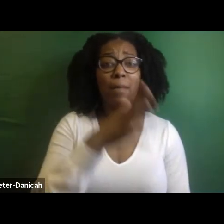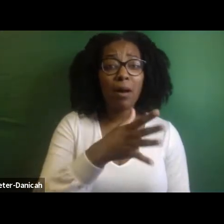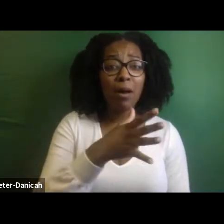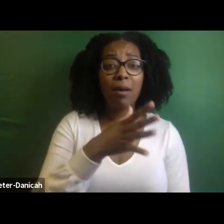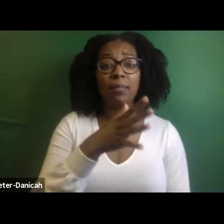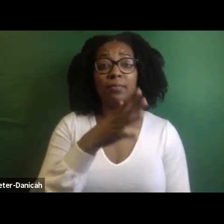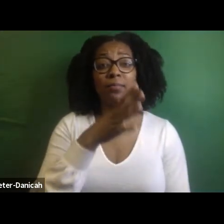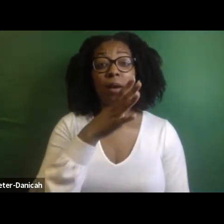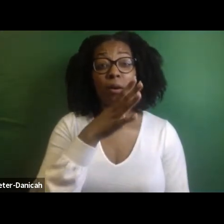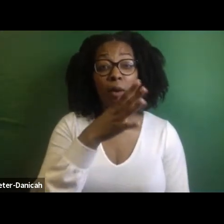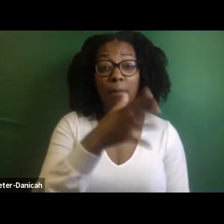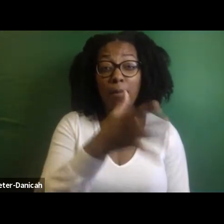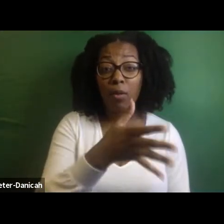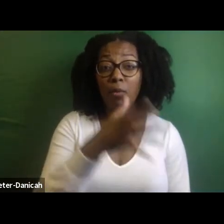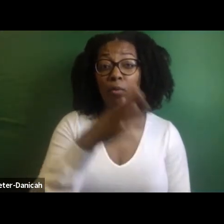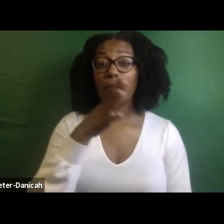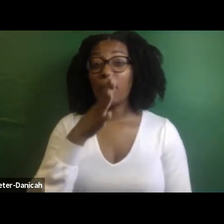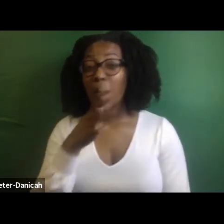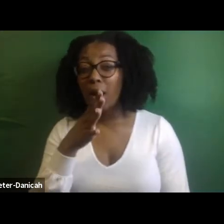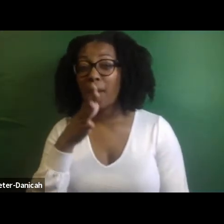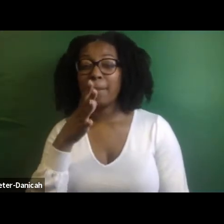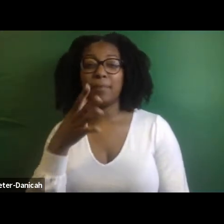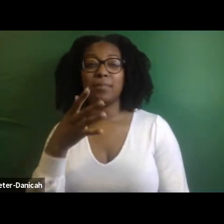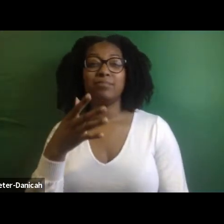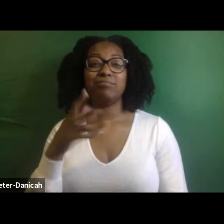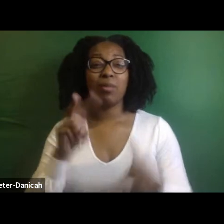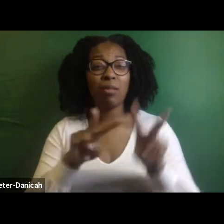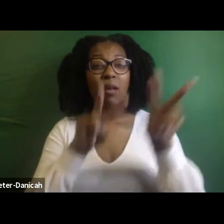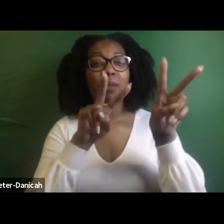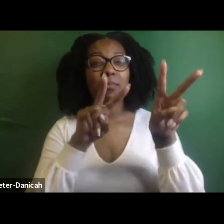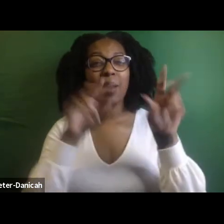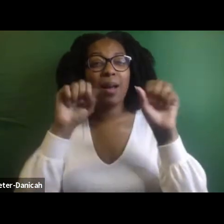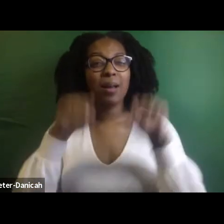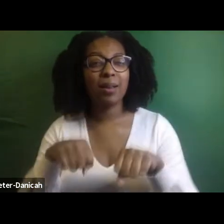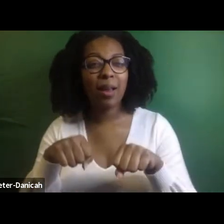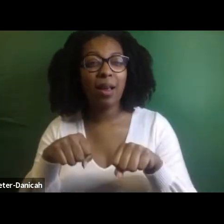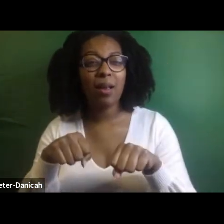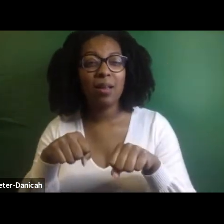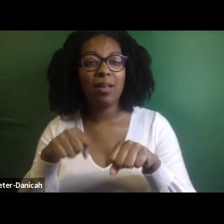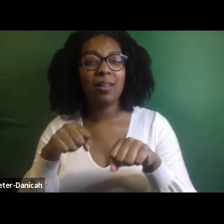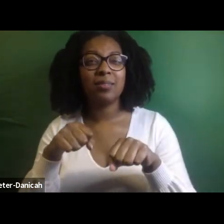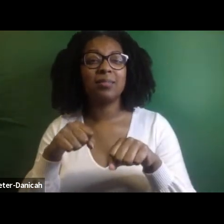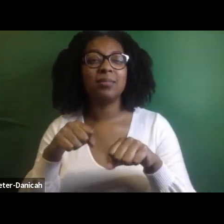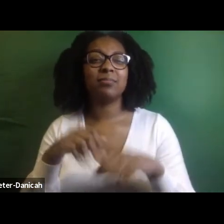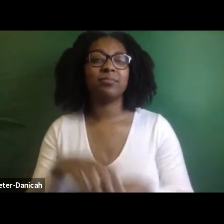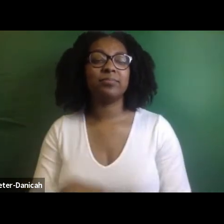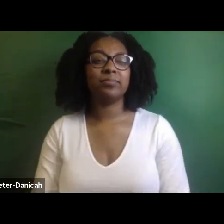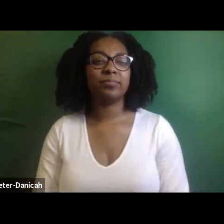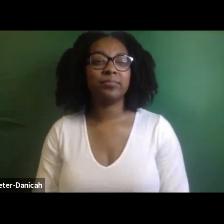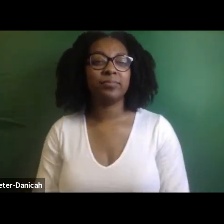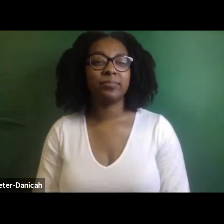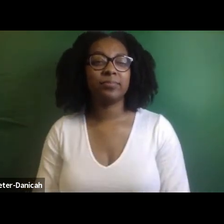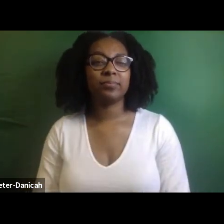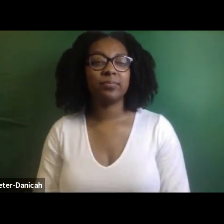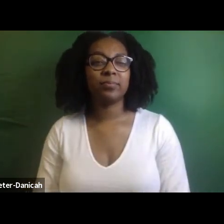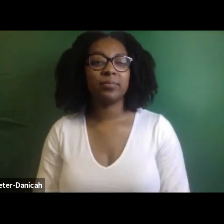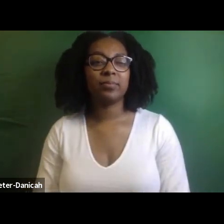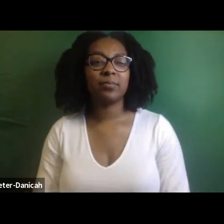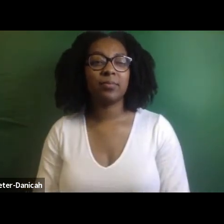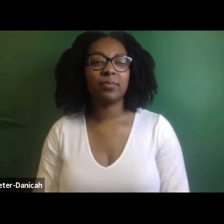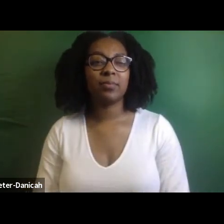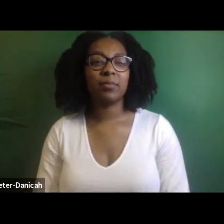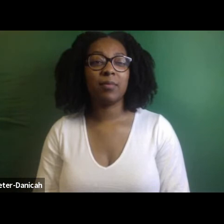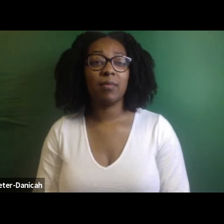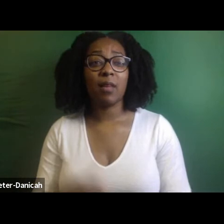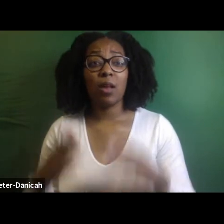grandmother, the models that I've had through that community activists who nurtured me and who continued to